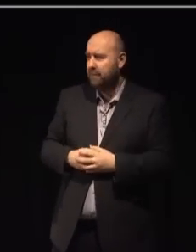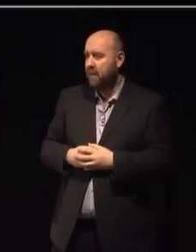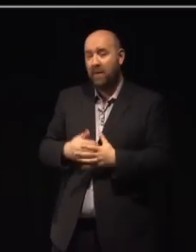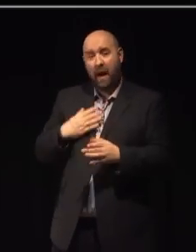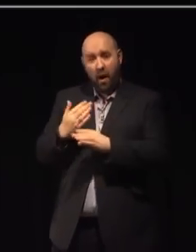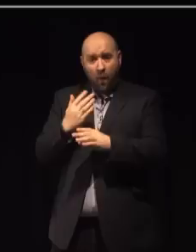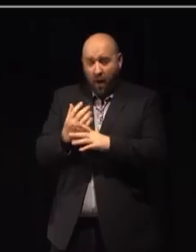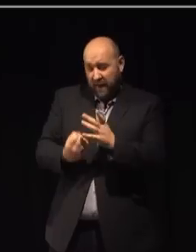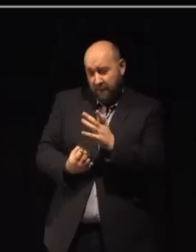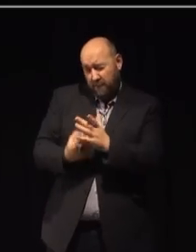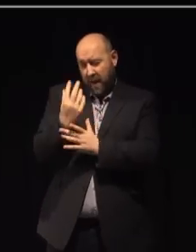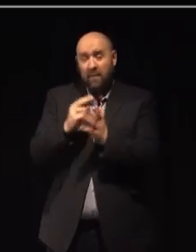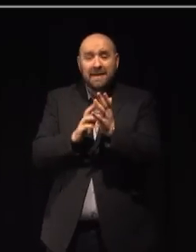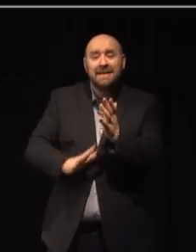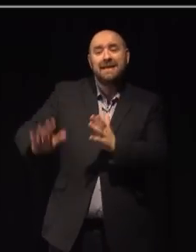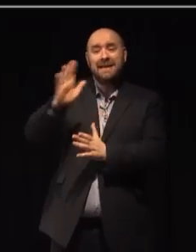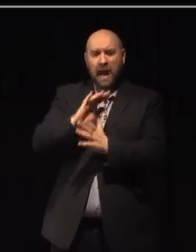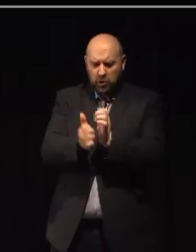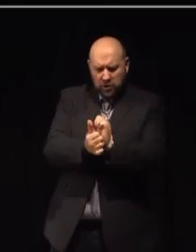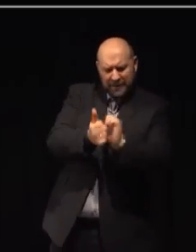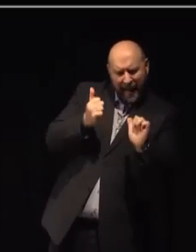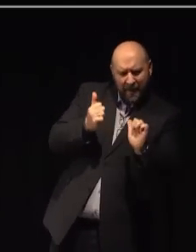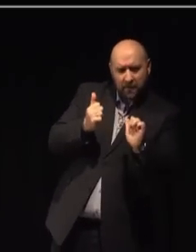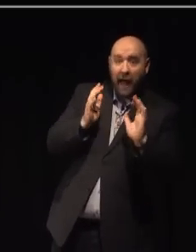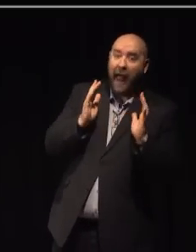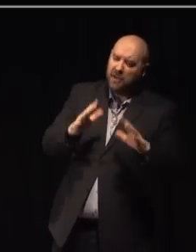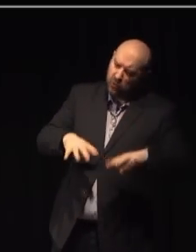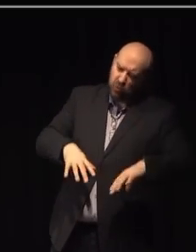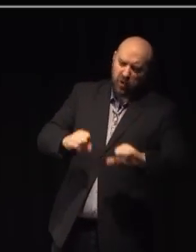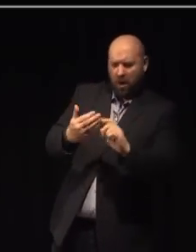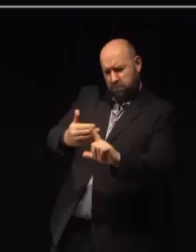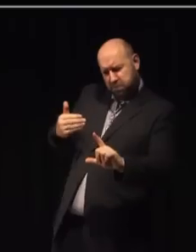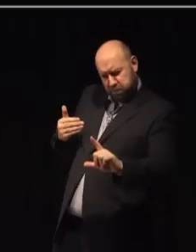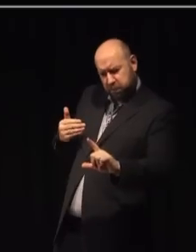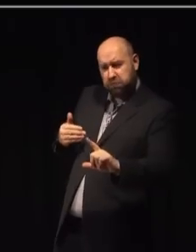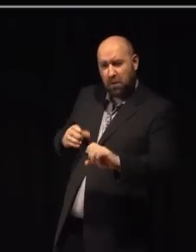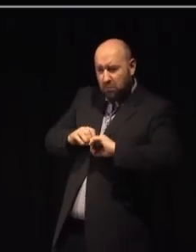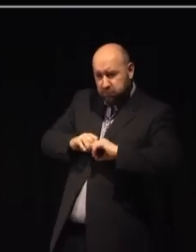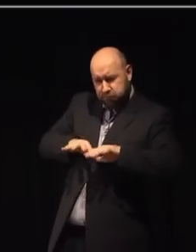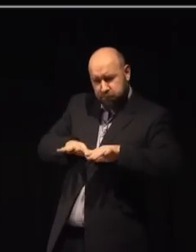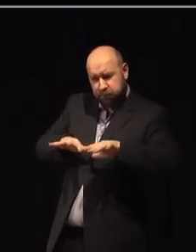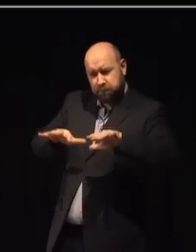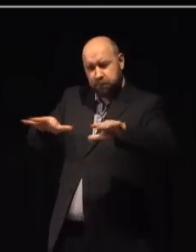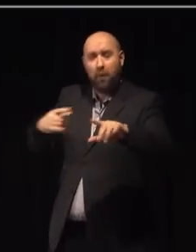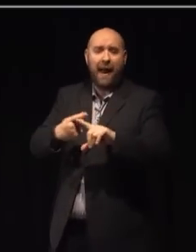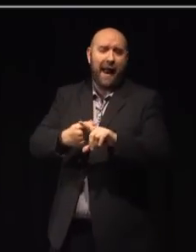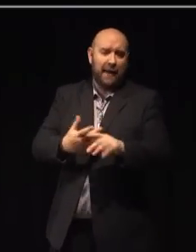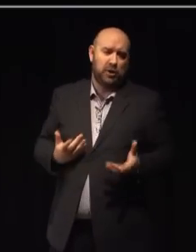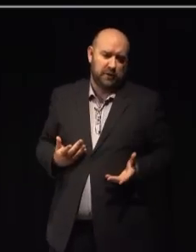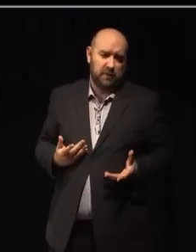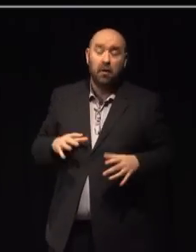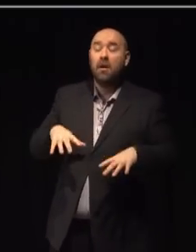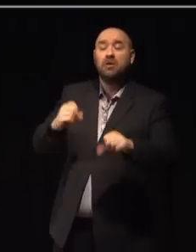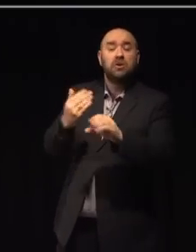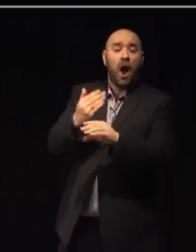talent and building the structures for it begins earlier and runs deeper, right across England. It begins with the work we